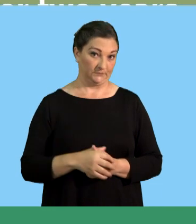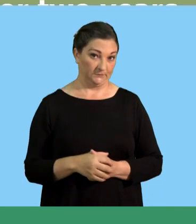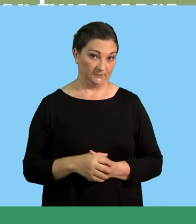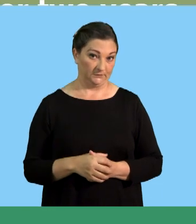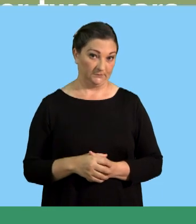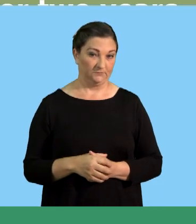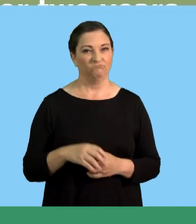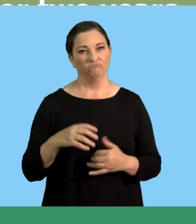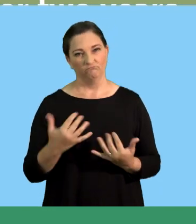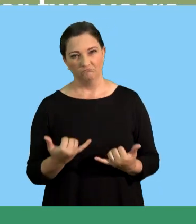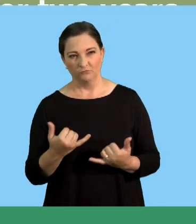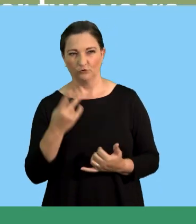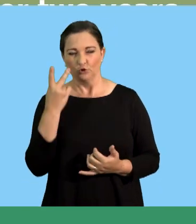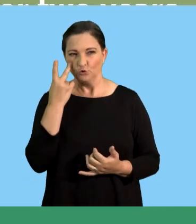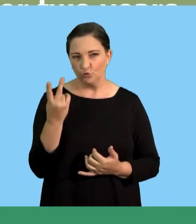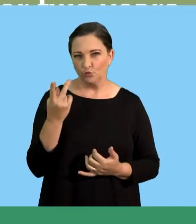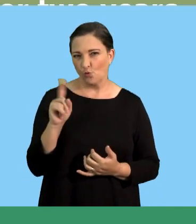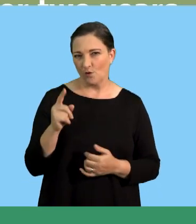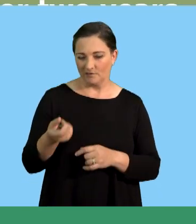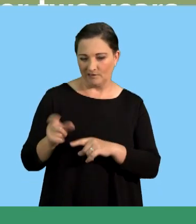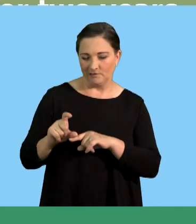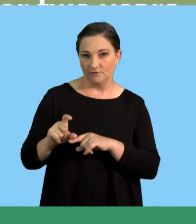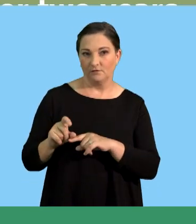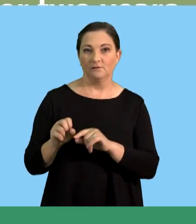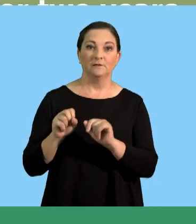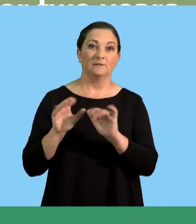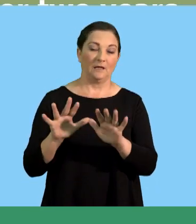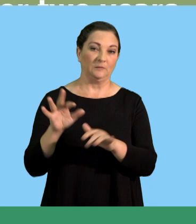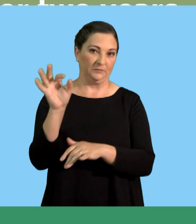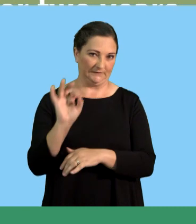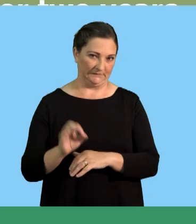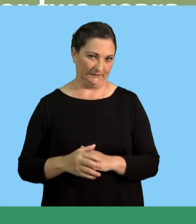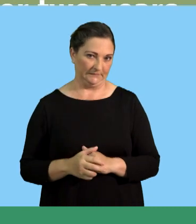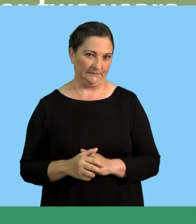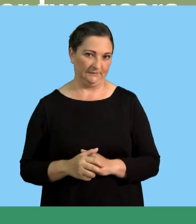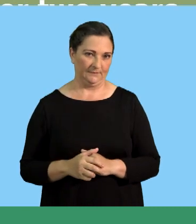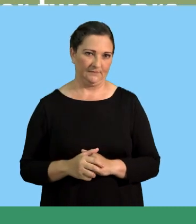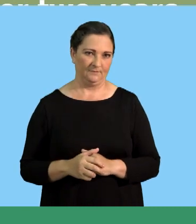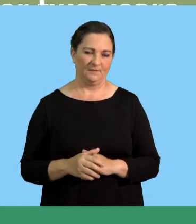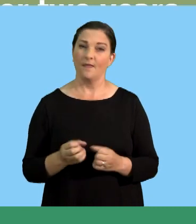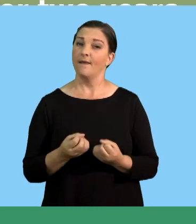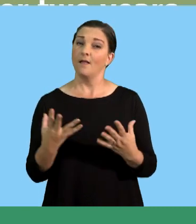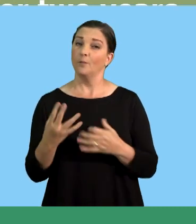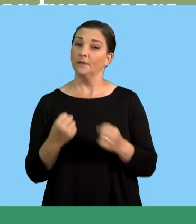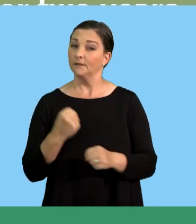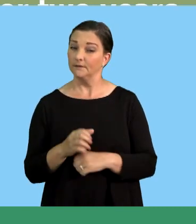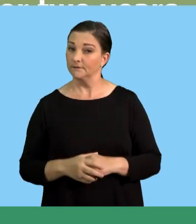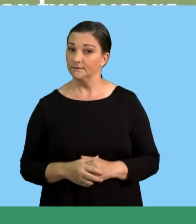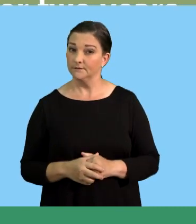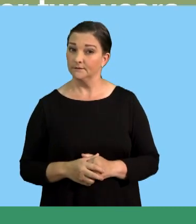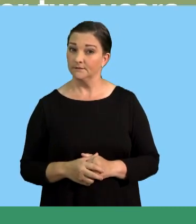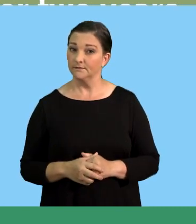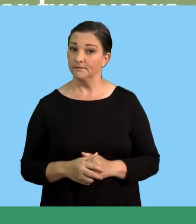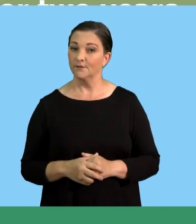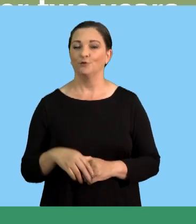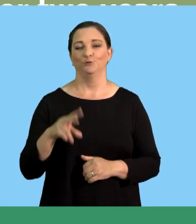is 7,000. Then, we look into the interest. What is our interest? 10 percent. And then,